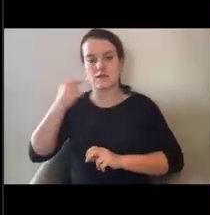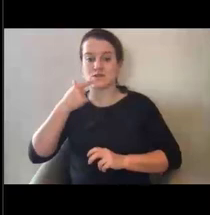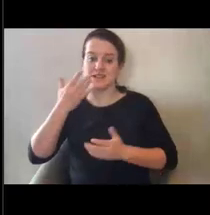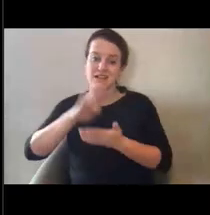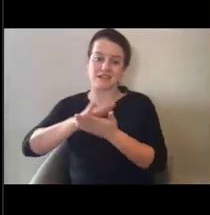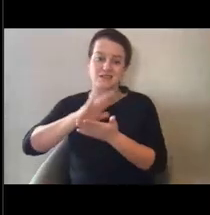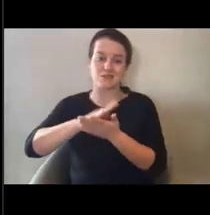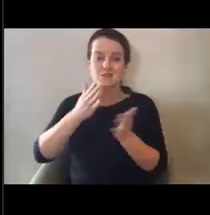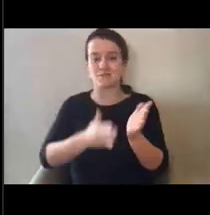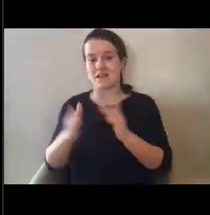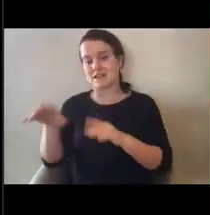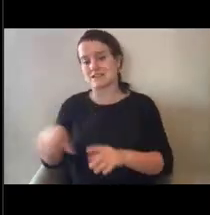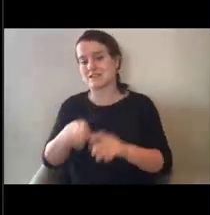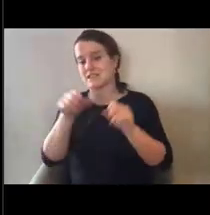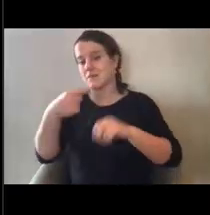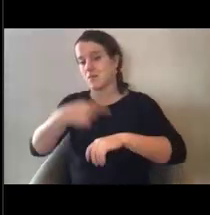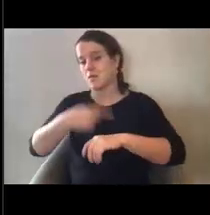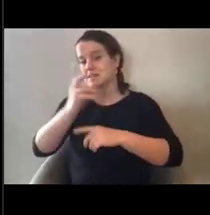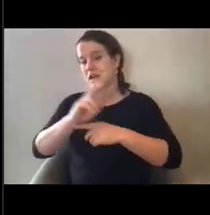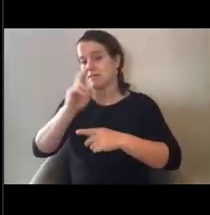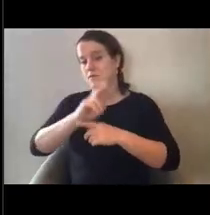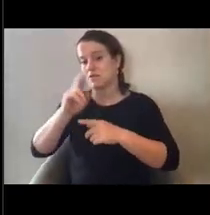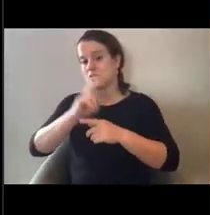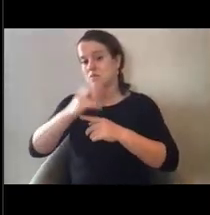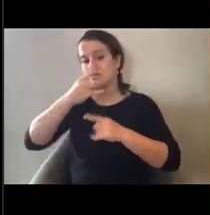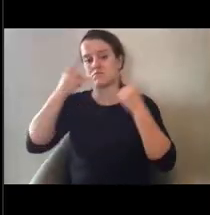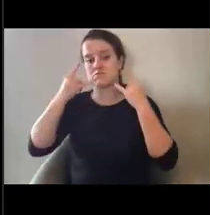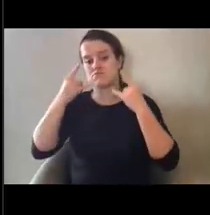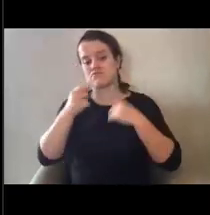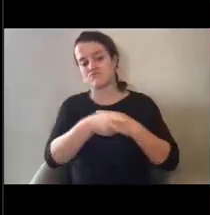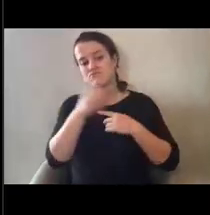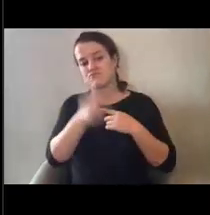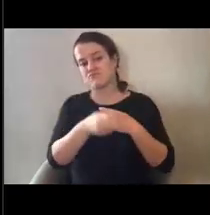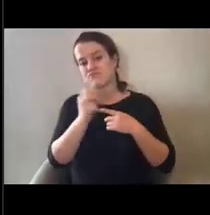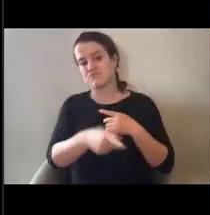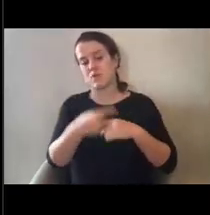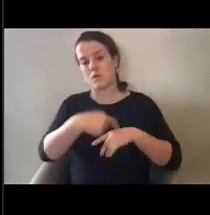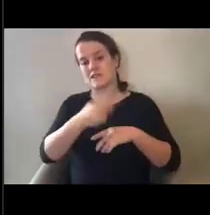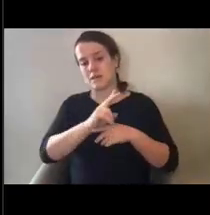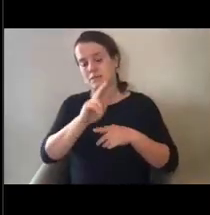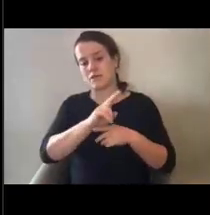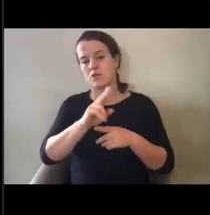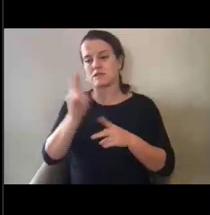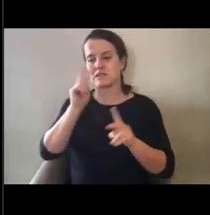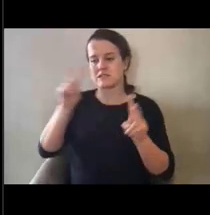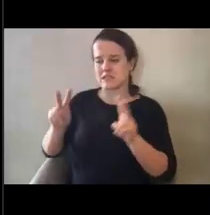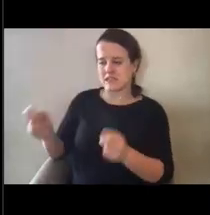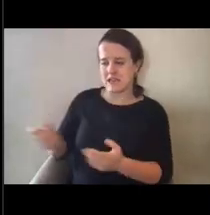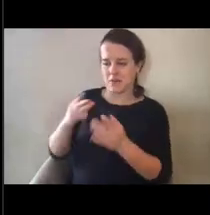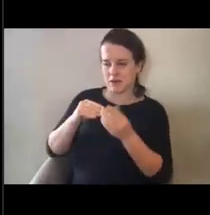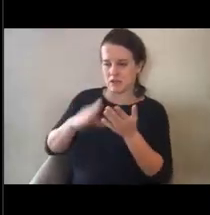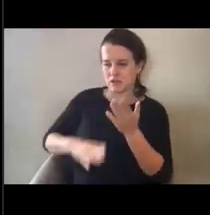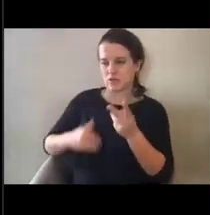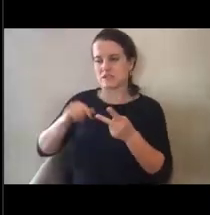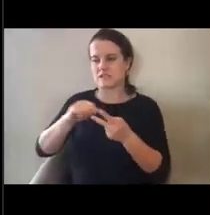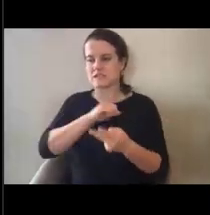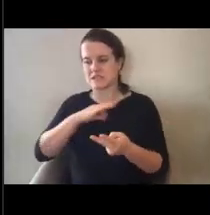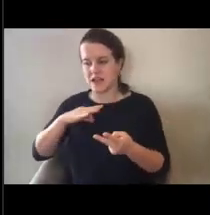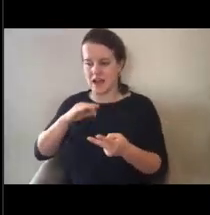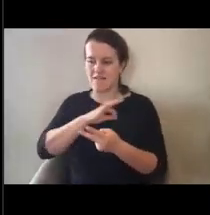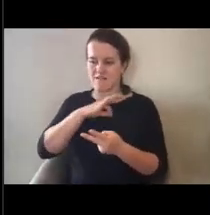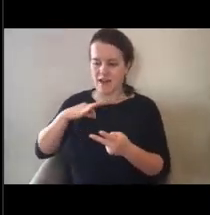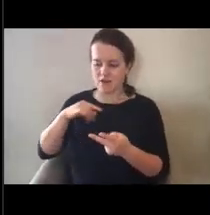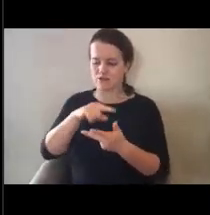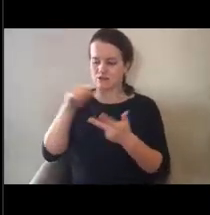doing, you know, the one, one time use disposable face masks, you know, looking at how many students you have, how many faculty and staff, um,